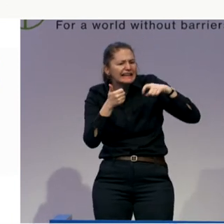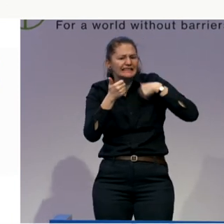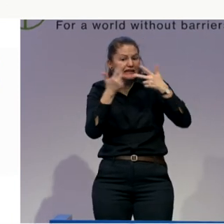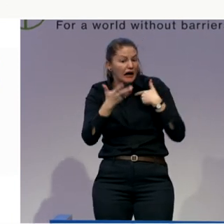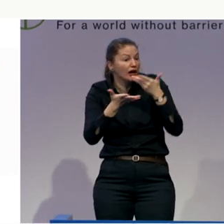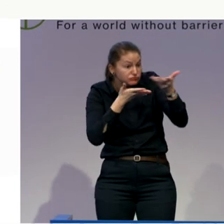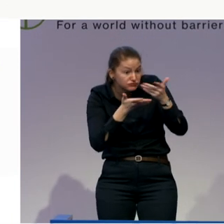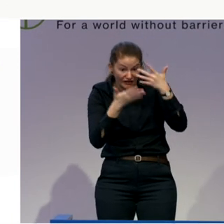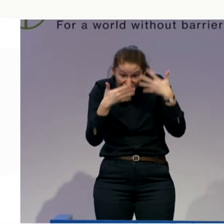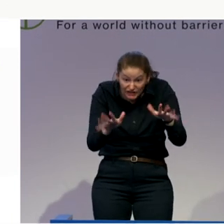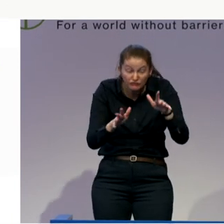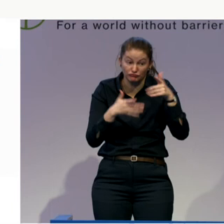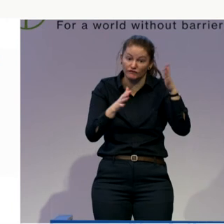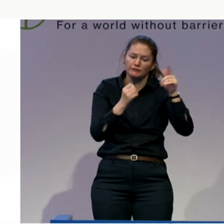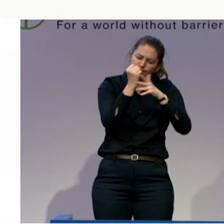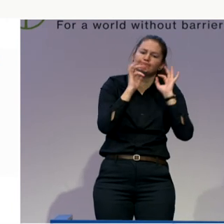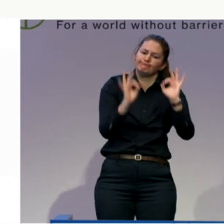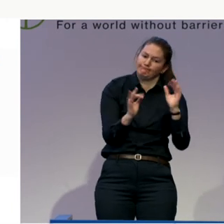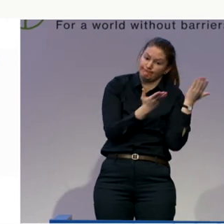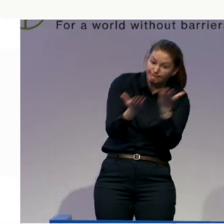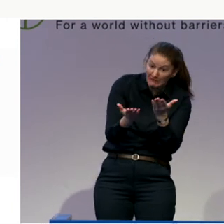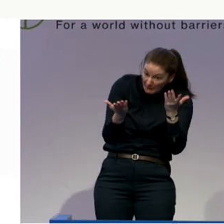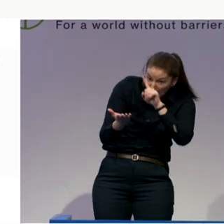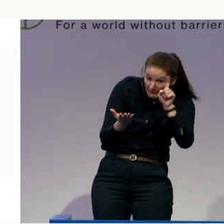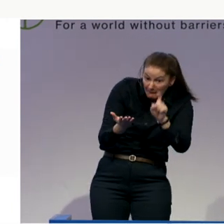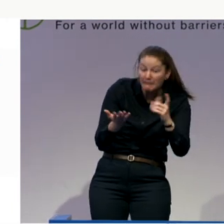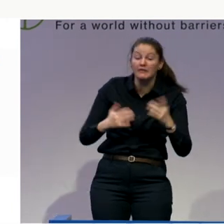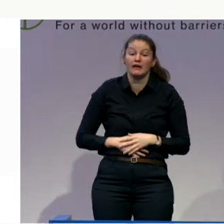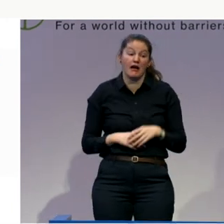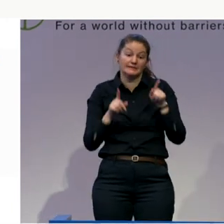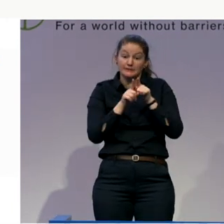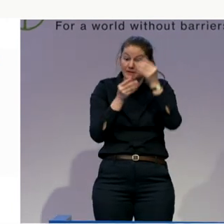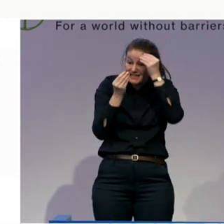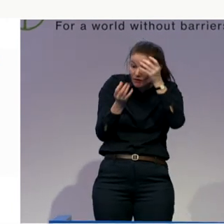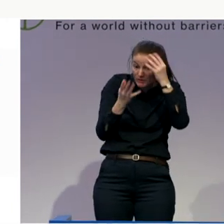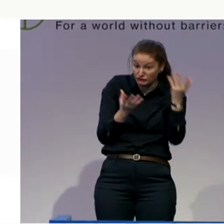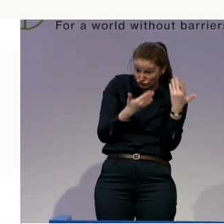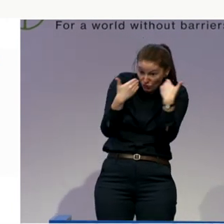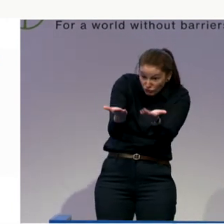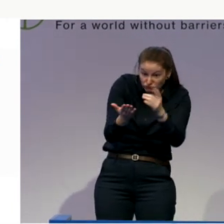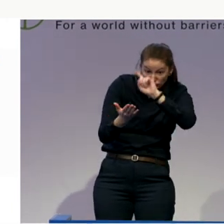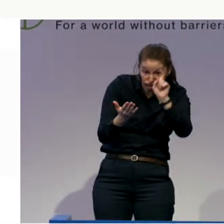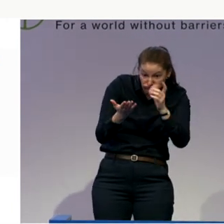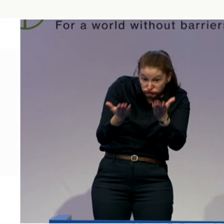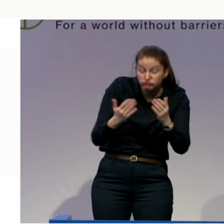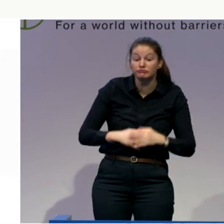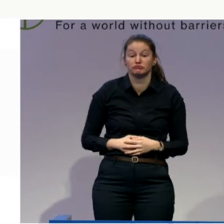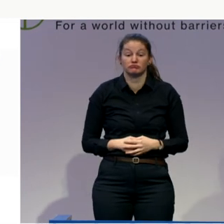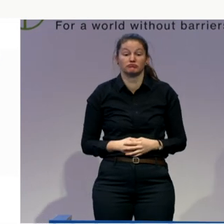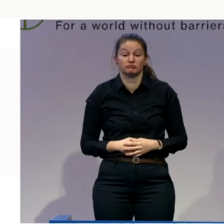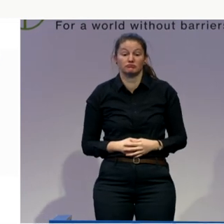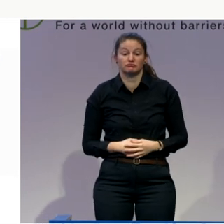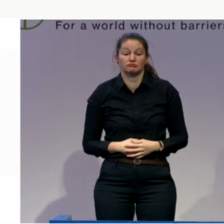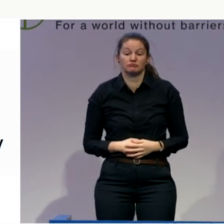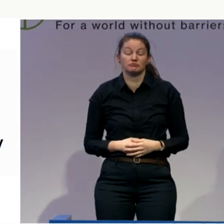what kind of information they get when they are negotiating with care providers. So